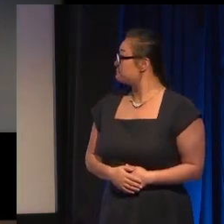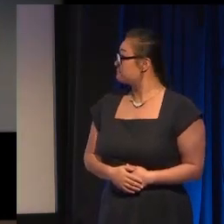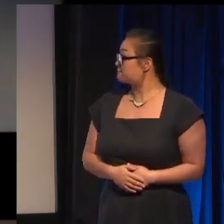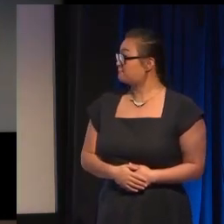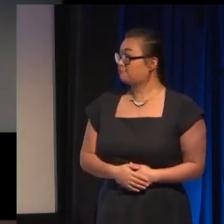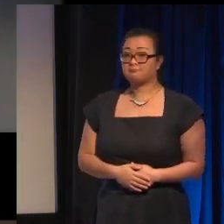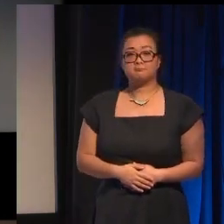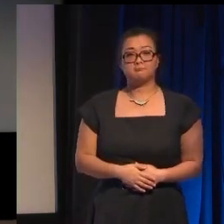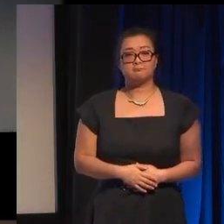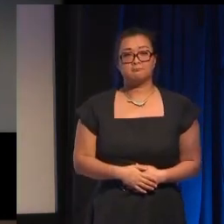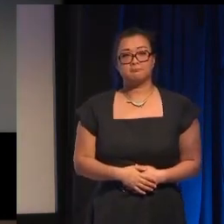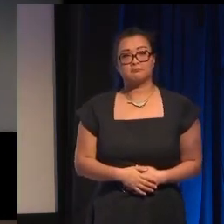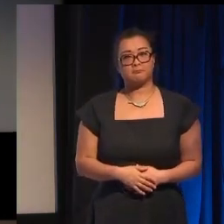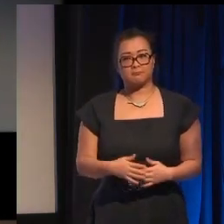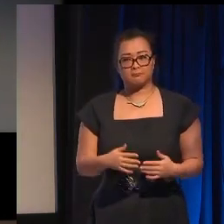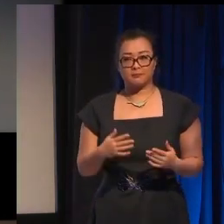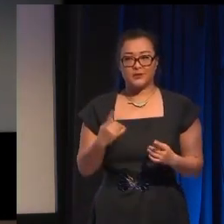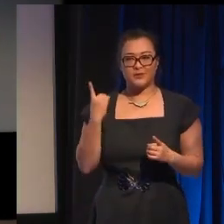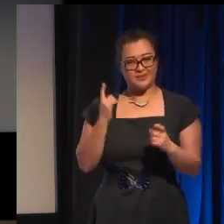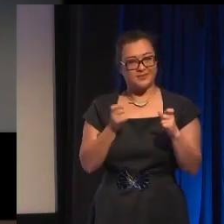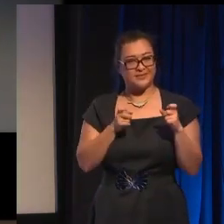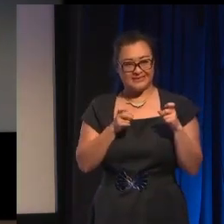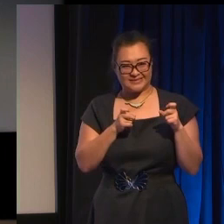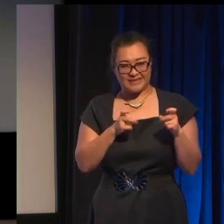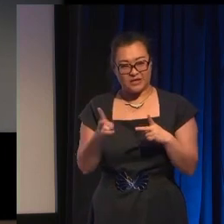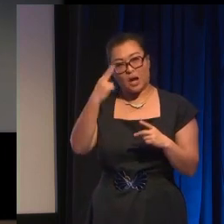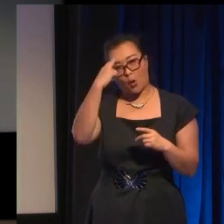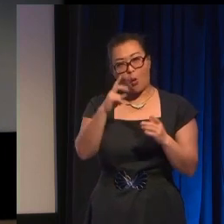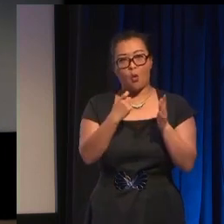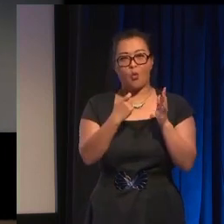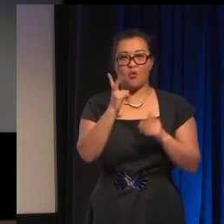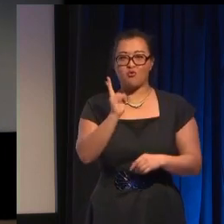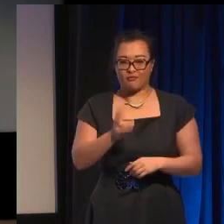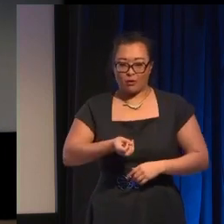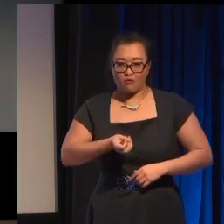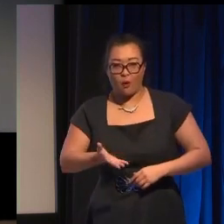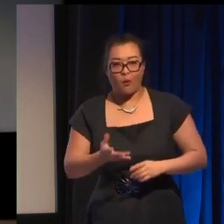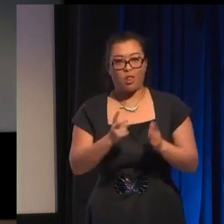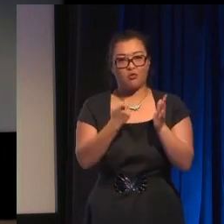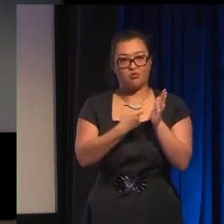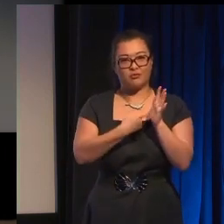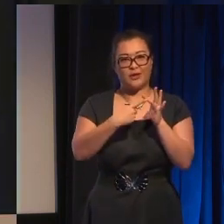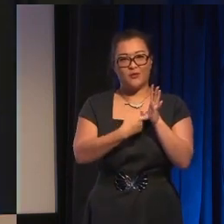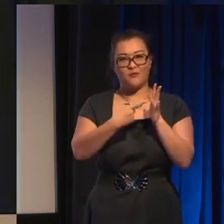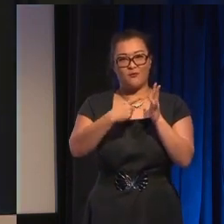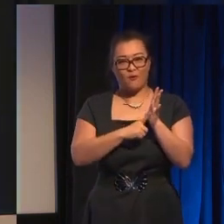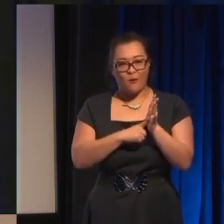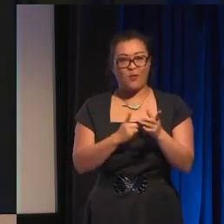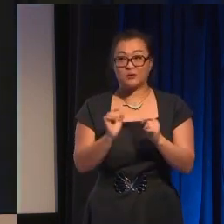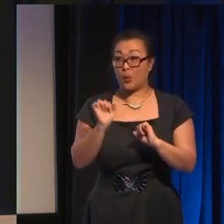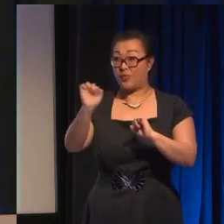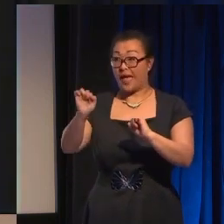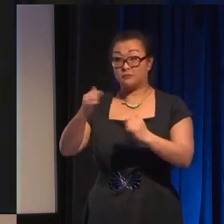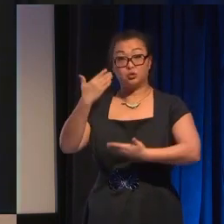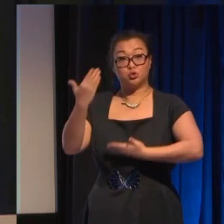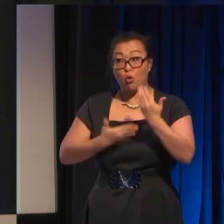so I sometimes refer to this technique as re-rolling my characters I'll keep their personality and their role in the story the same but I might